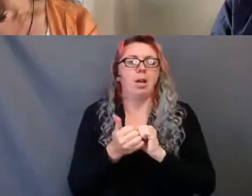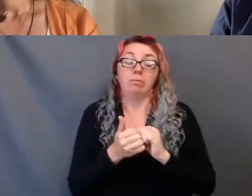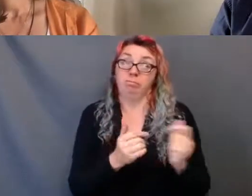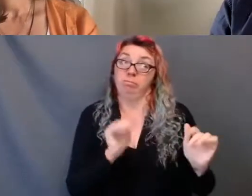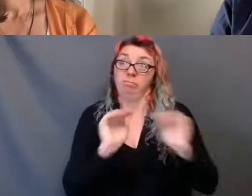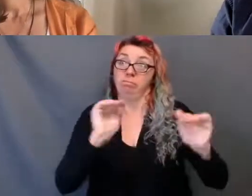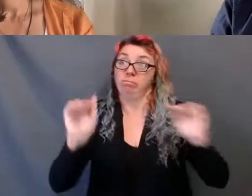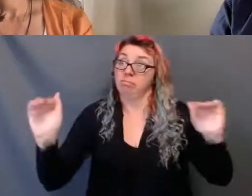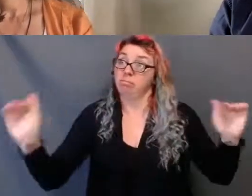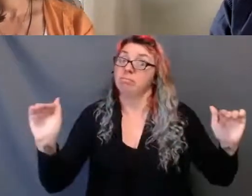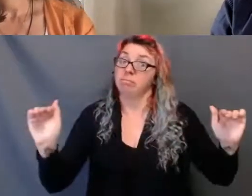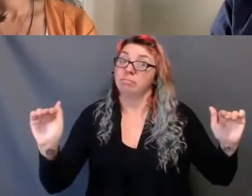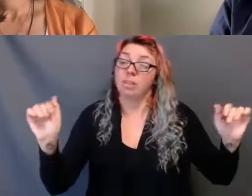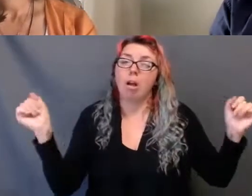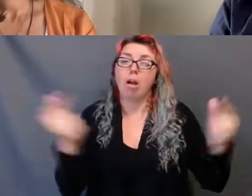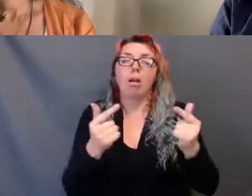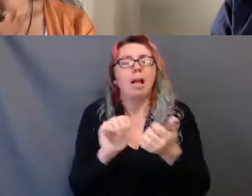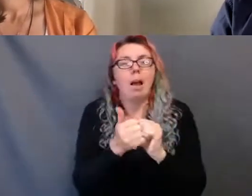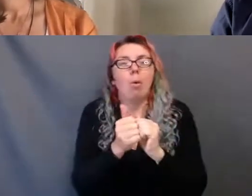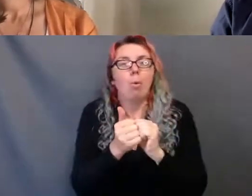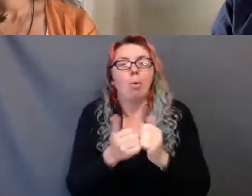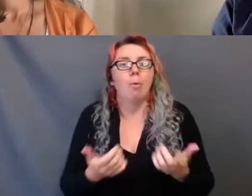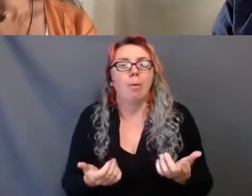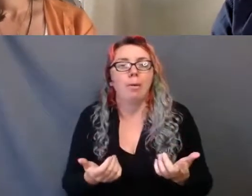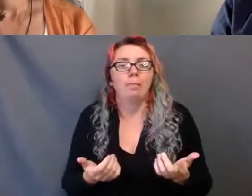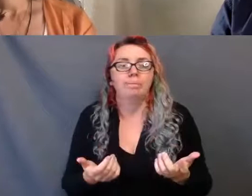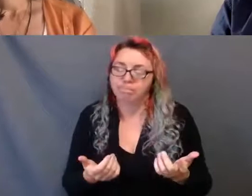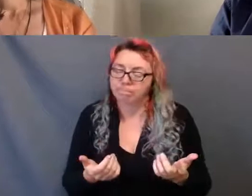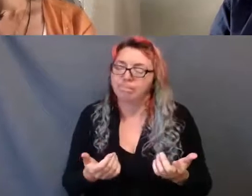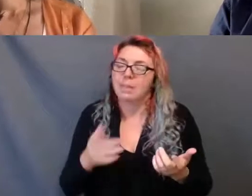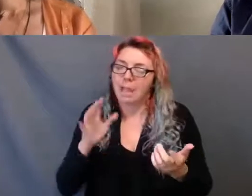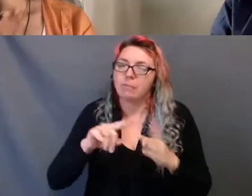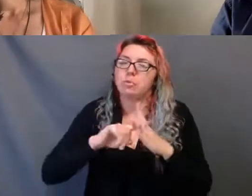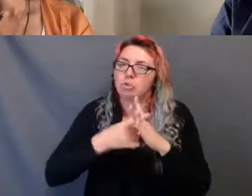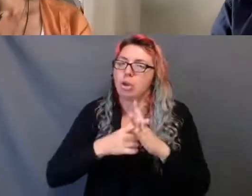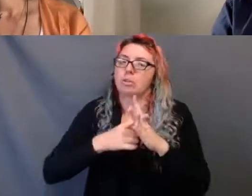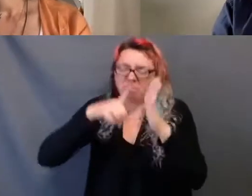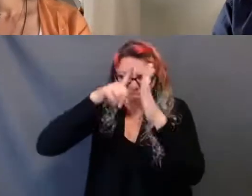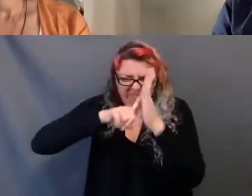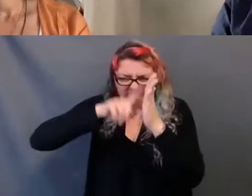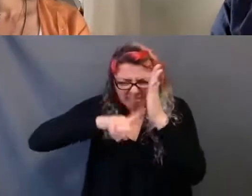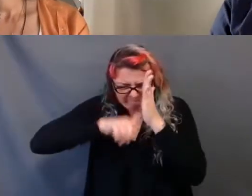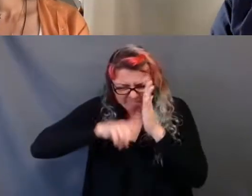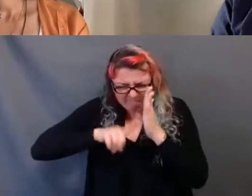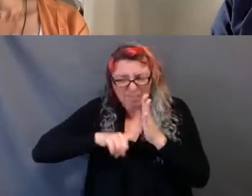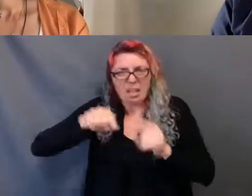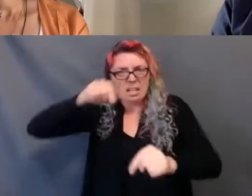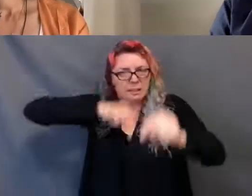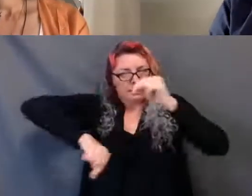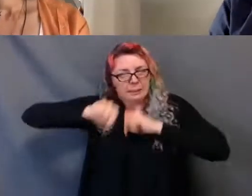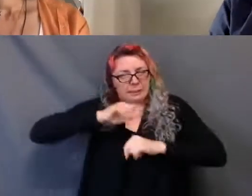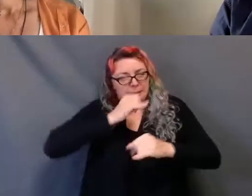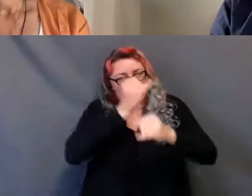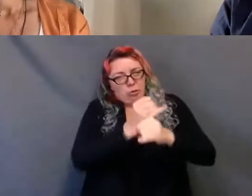stick. Because what is needed is an examination of the roots of our institution. And if